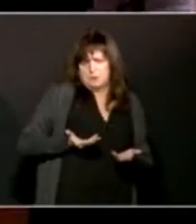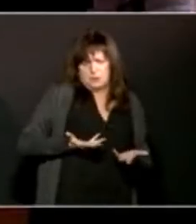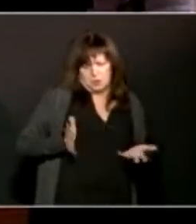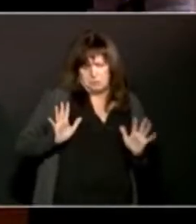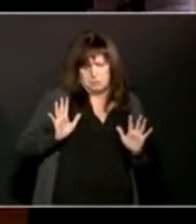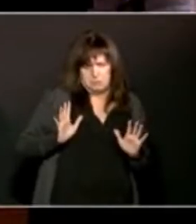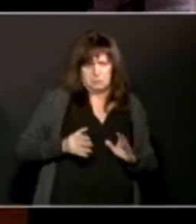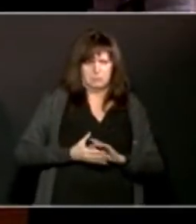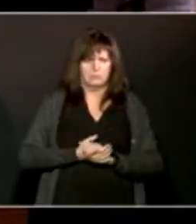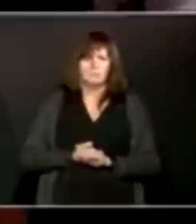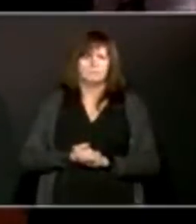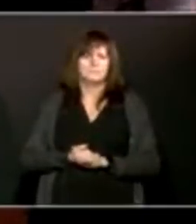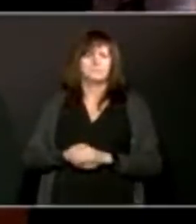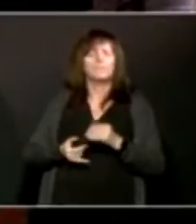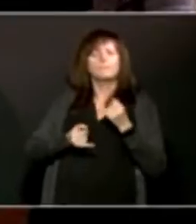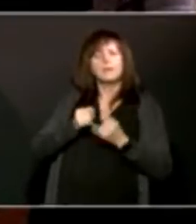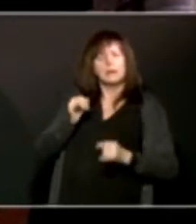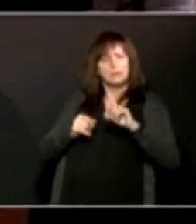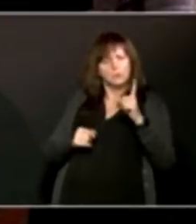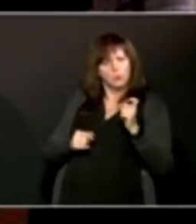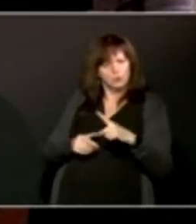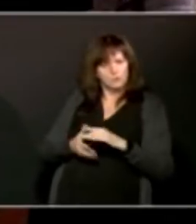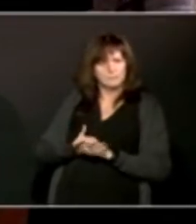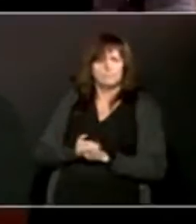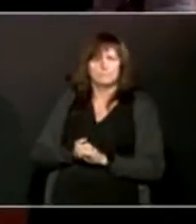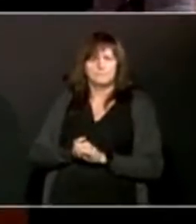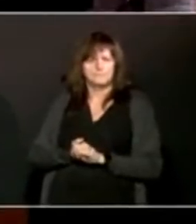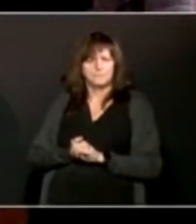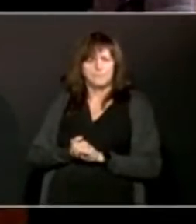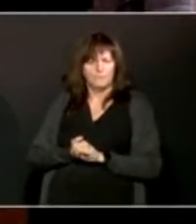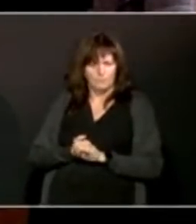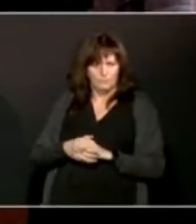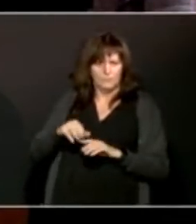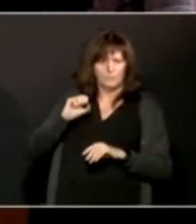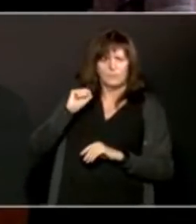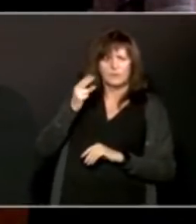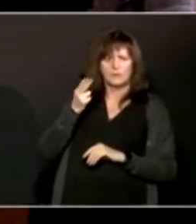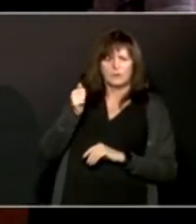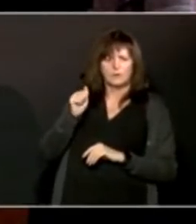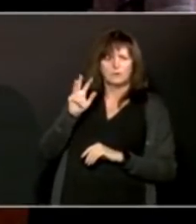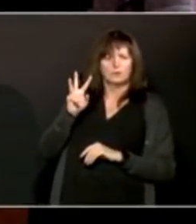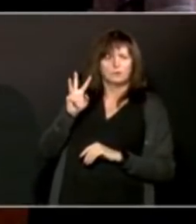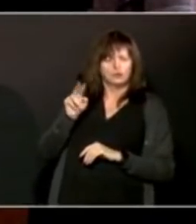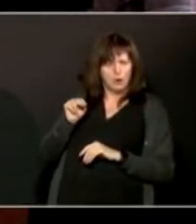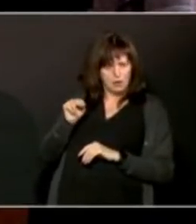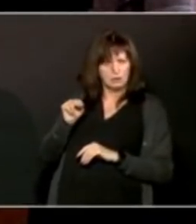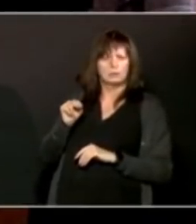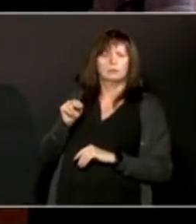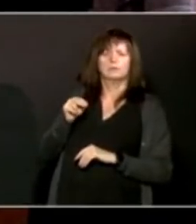Your last question comes from Sean Jeffords from the Canadian Press. Sean, please go ahead.